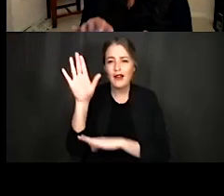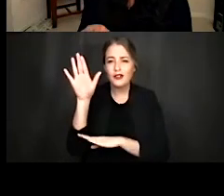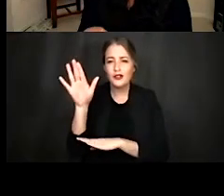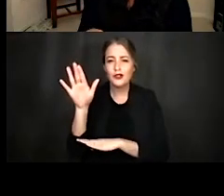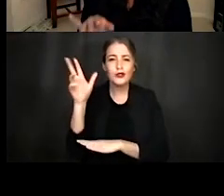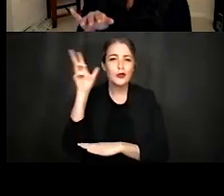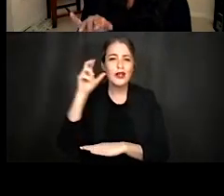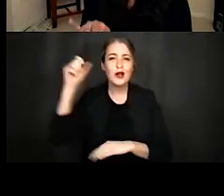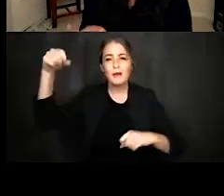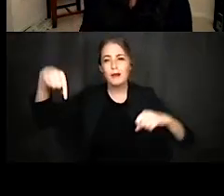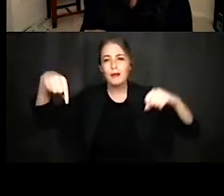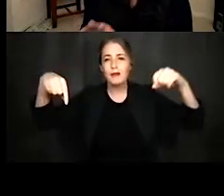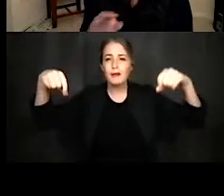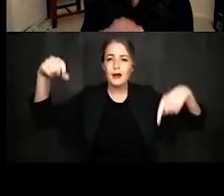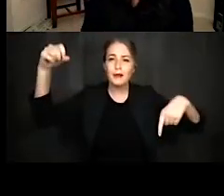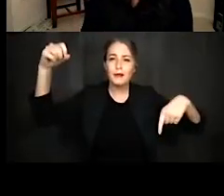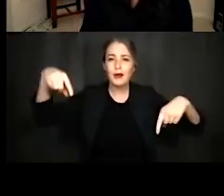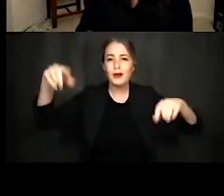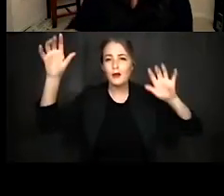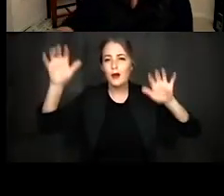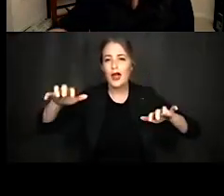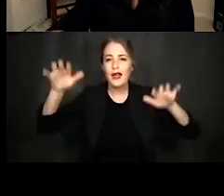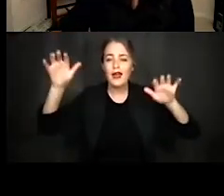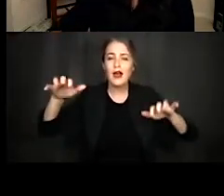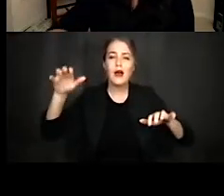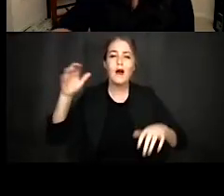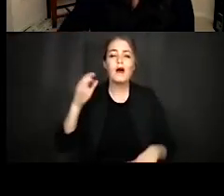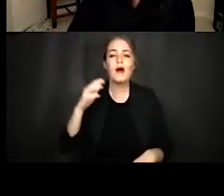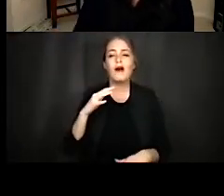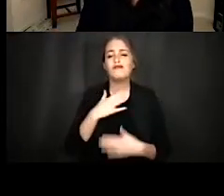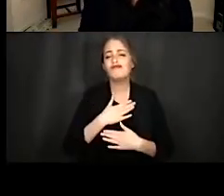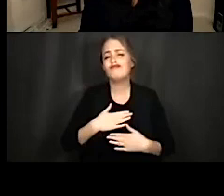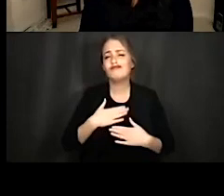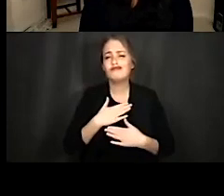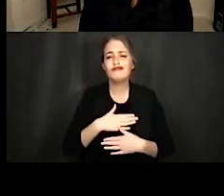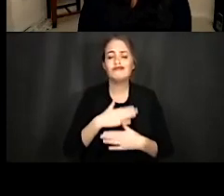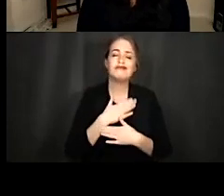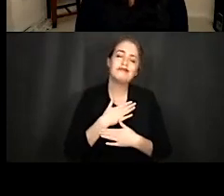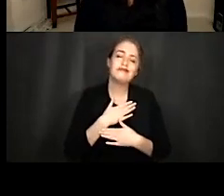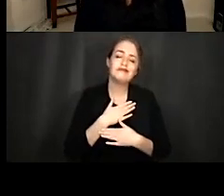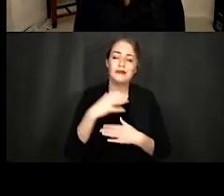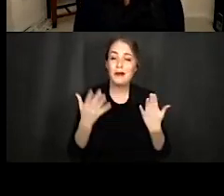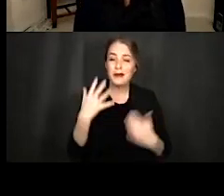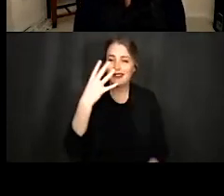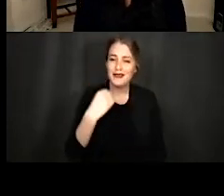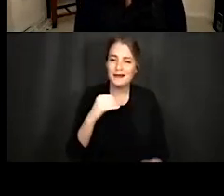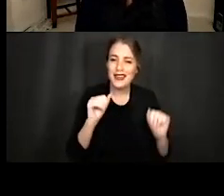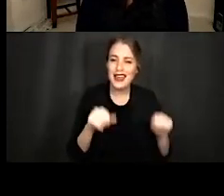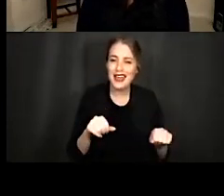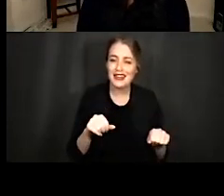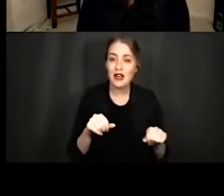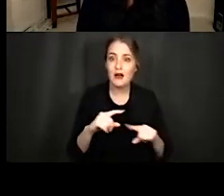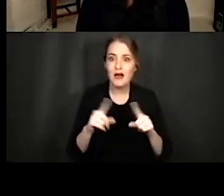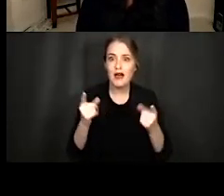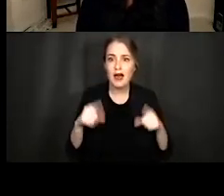So calm you could almost drift off to sleep. Then I want you to fast forward to a few hours later when that